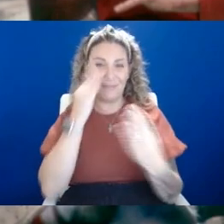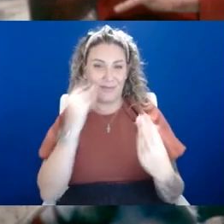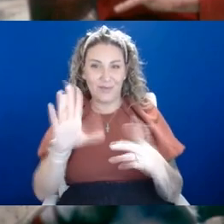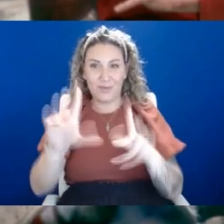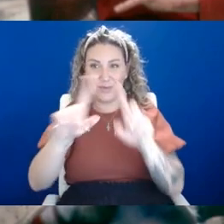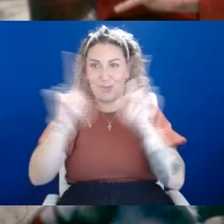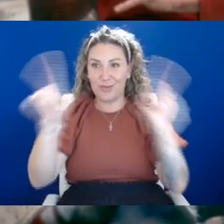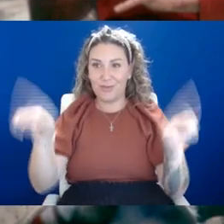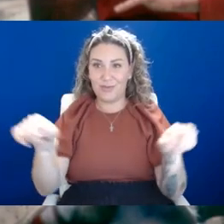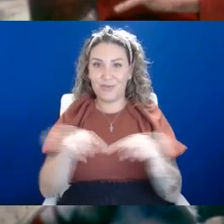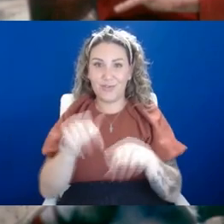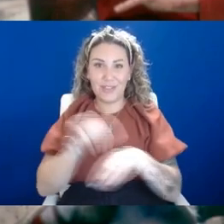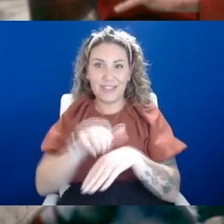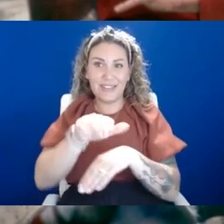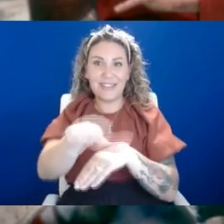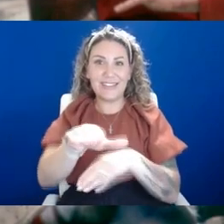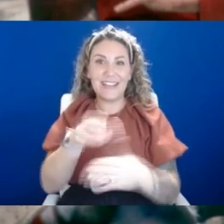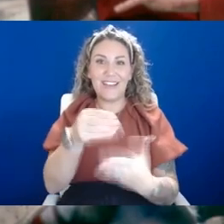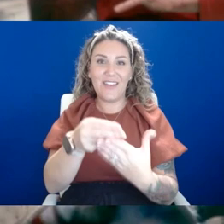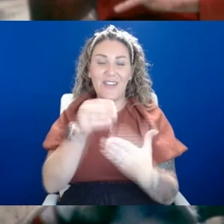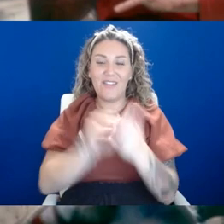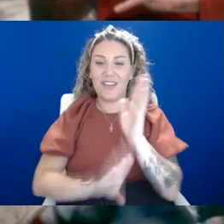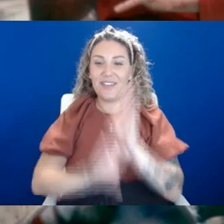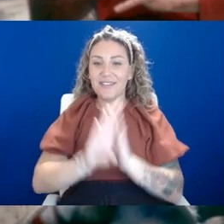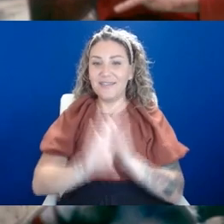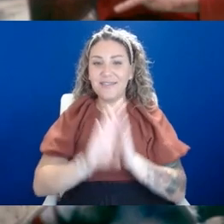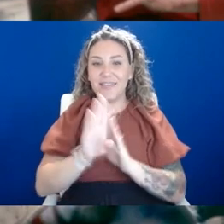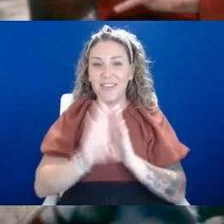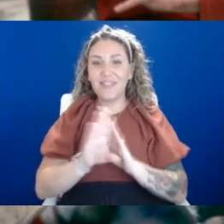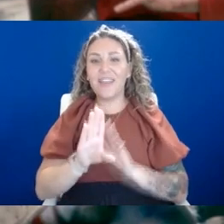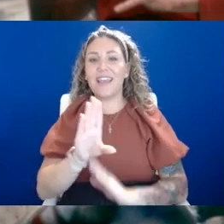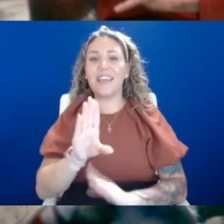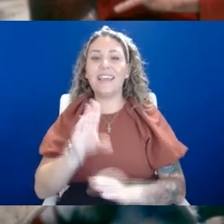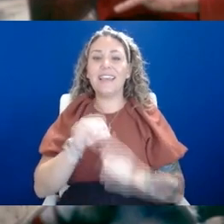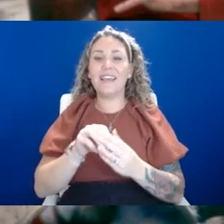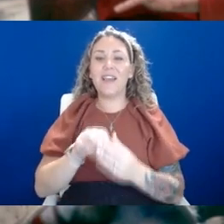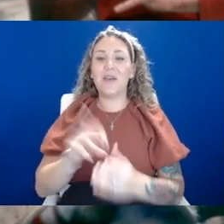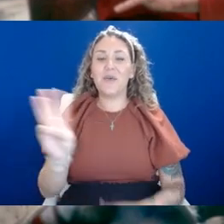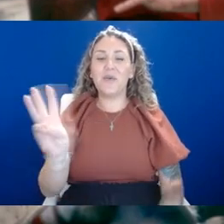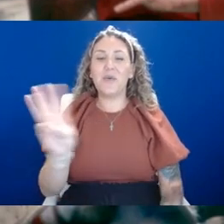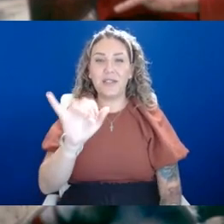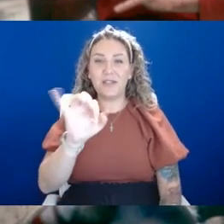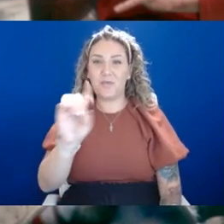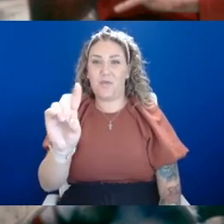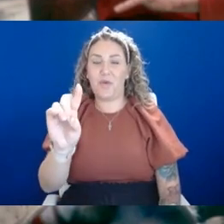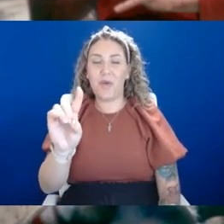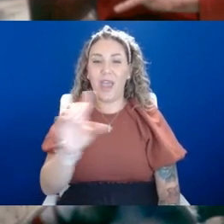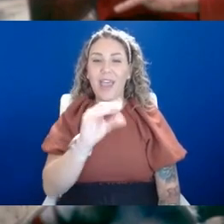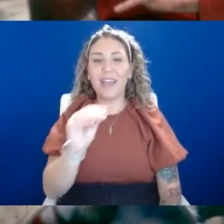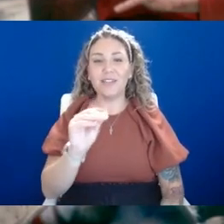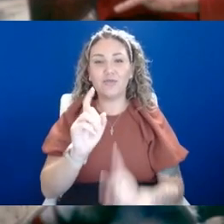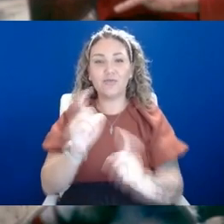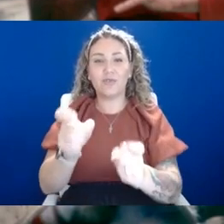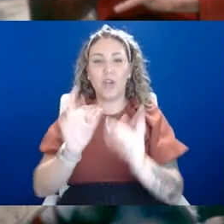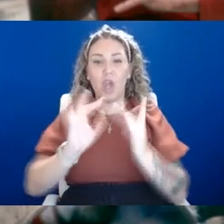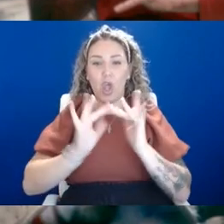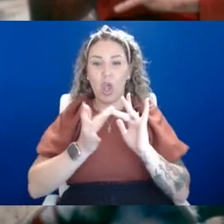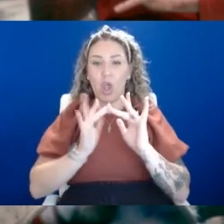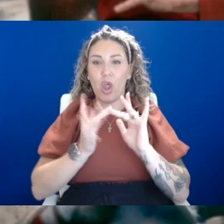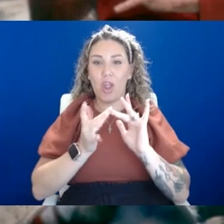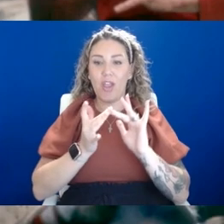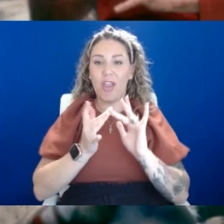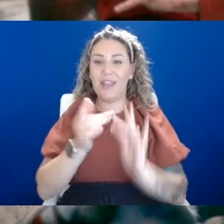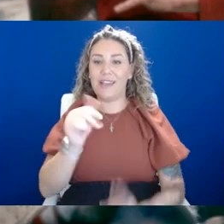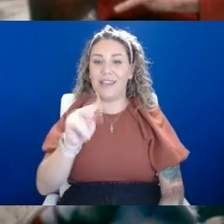send that to Fund Development there in Westwood. Donations can be made online also at giving.kansashealthsystem